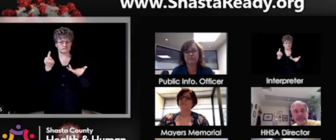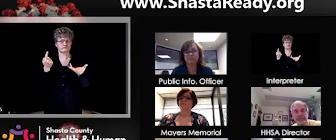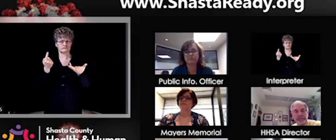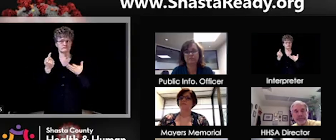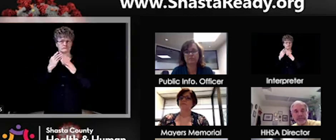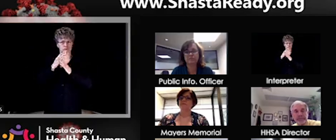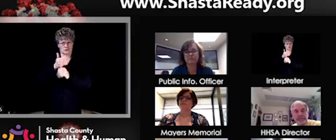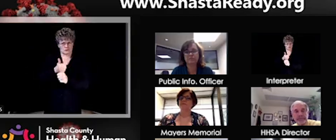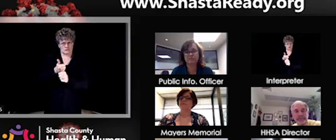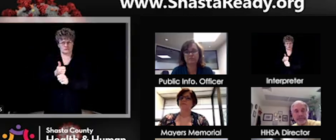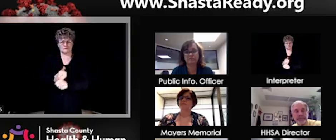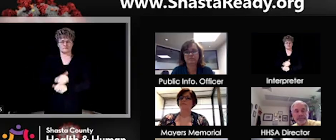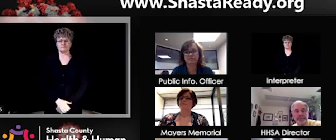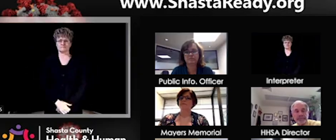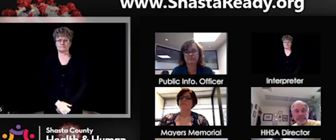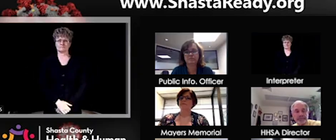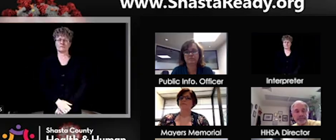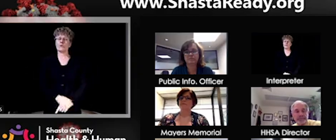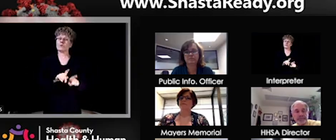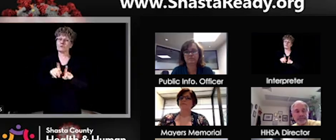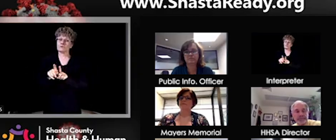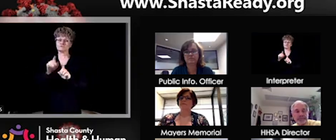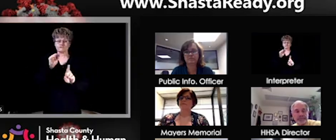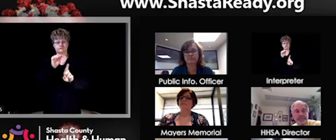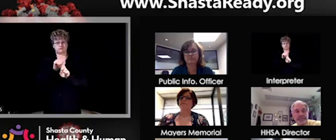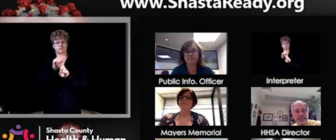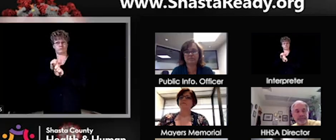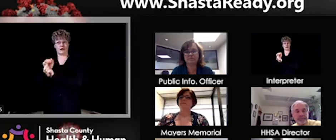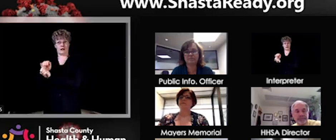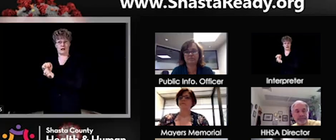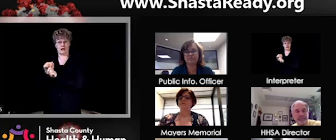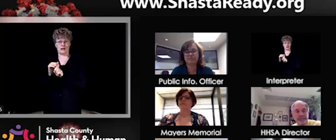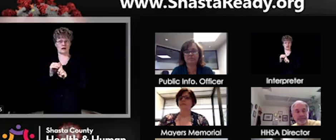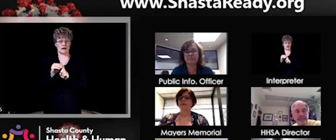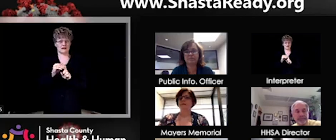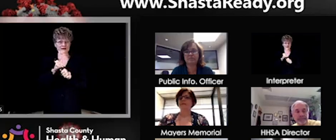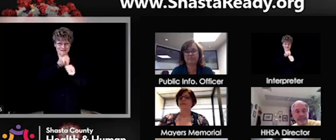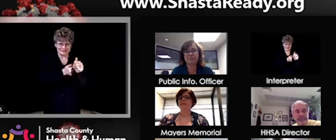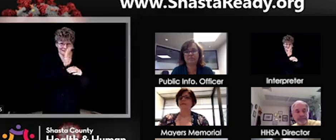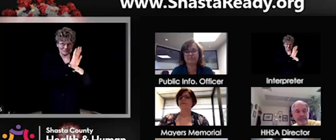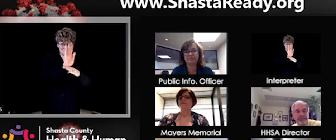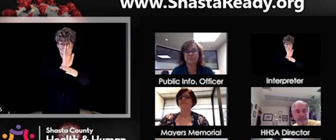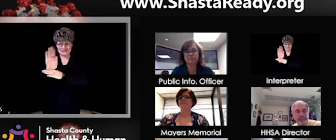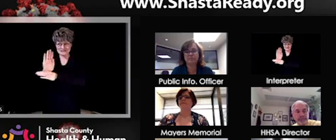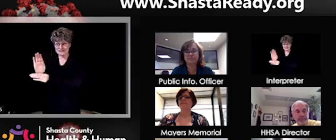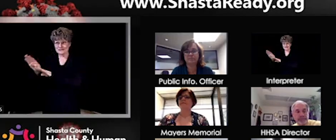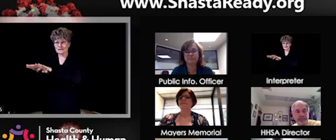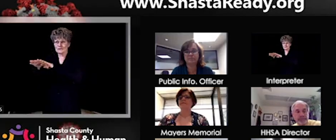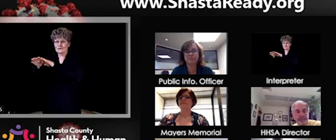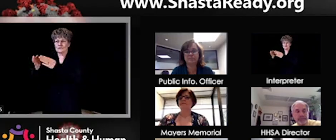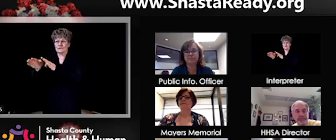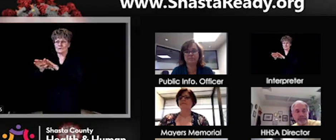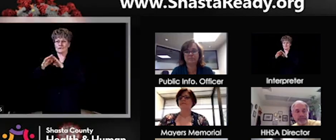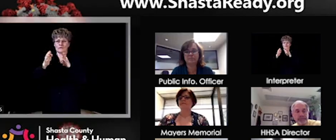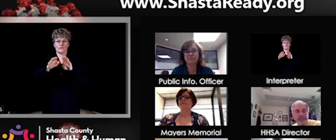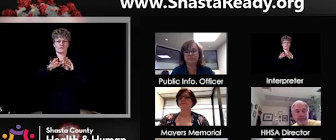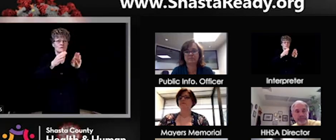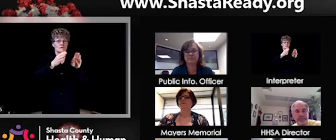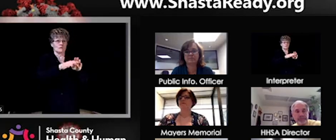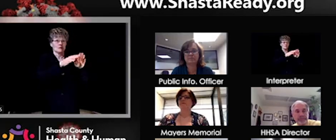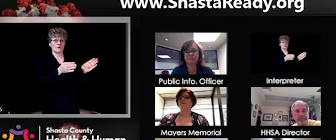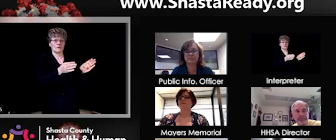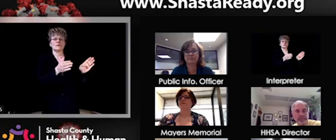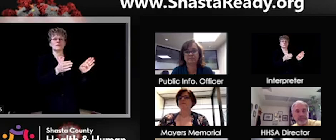As well as, you know, just a reminder that we're able to open up these businesses because we're still holding off on some other things that we're going to need to sacrifice